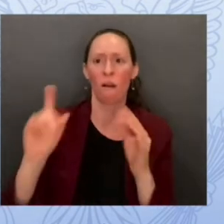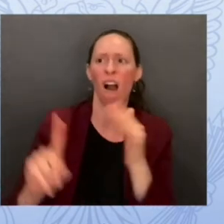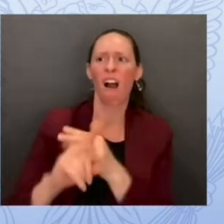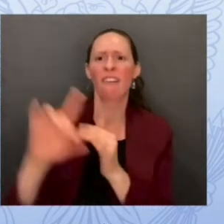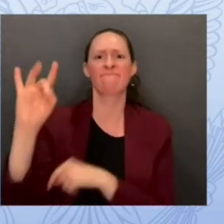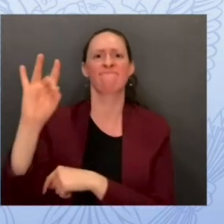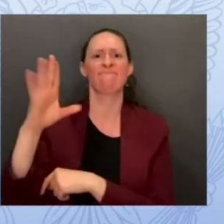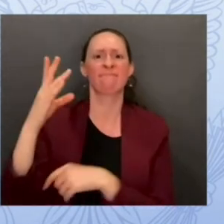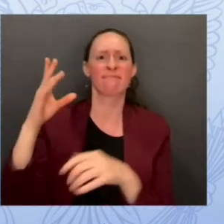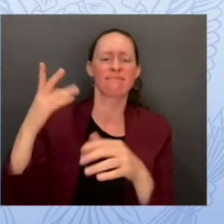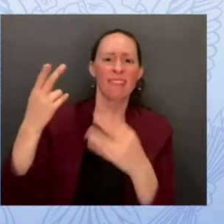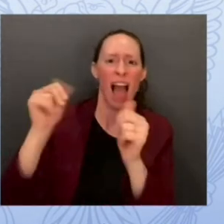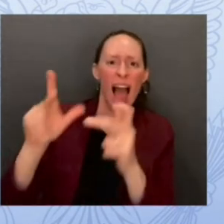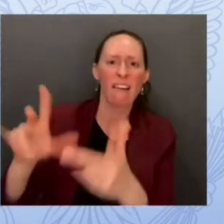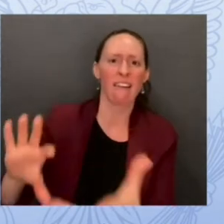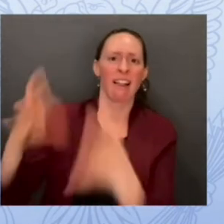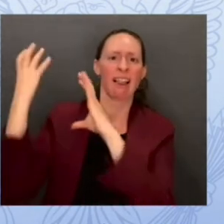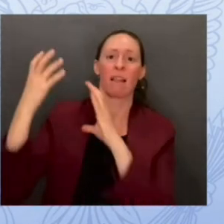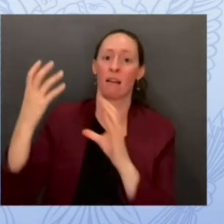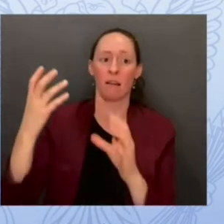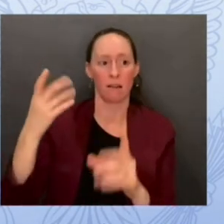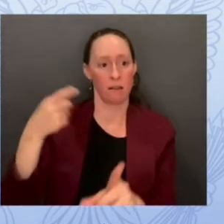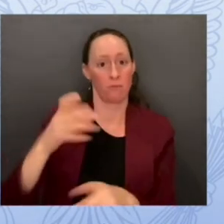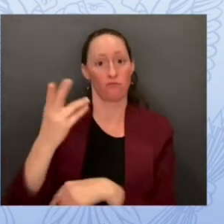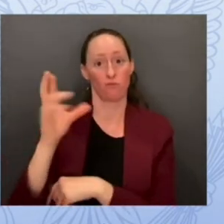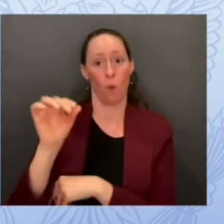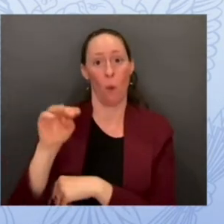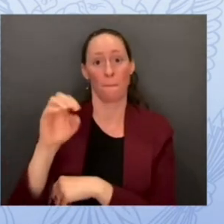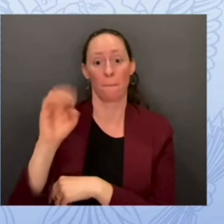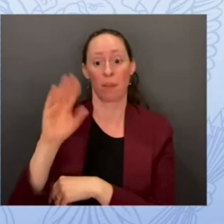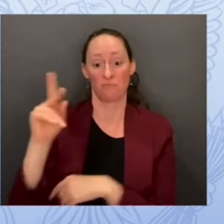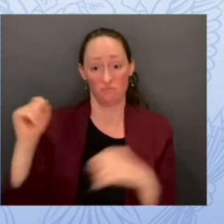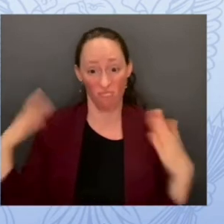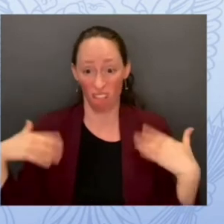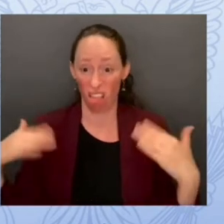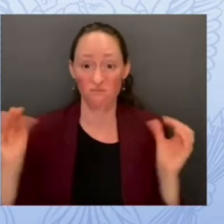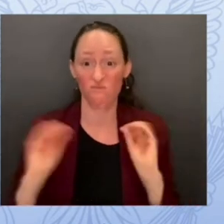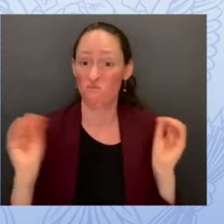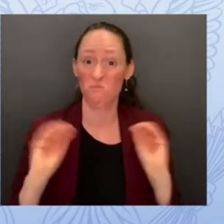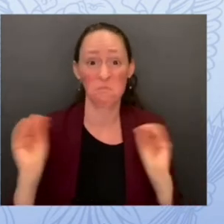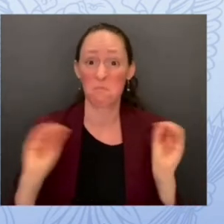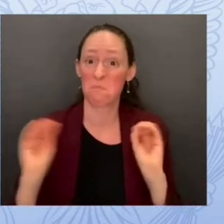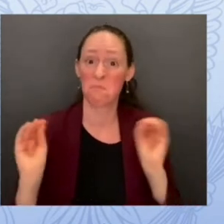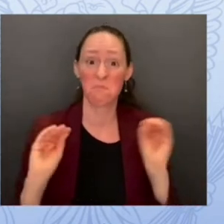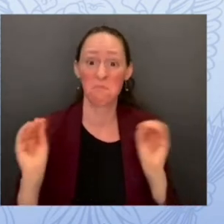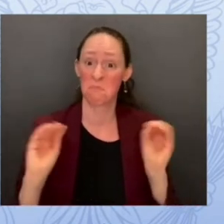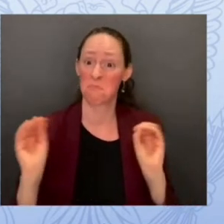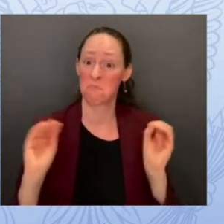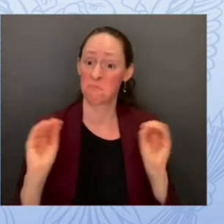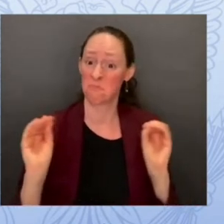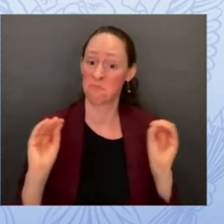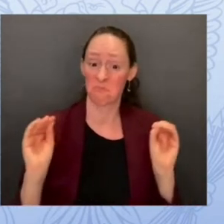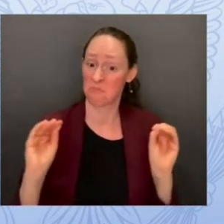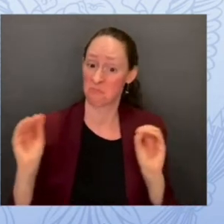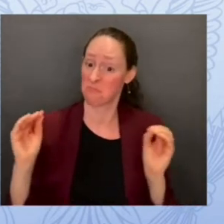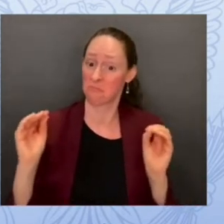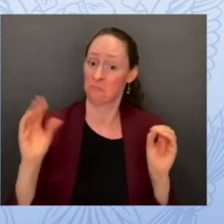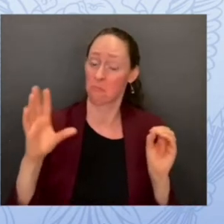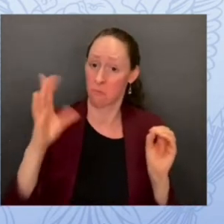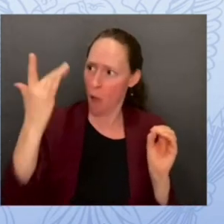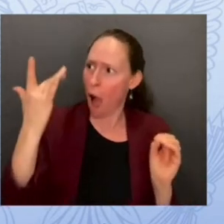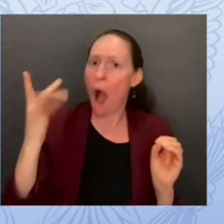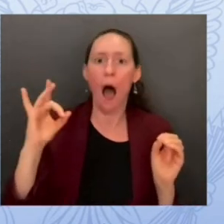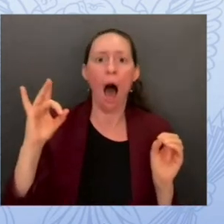operating system and we don't believe this is an accident this is because google applies the